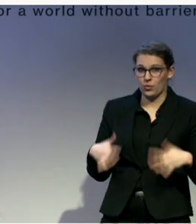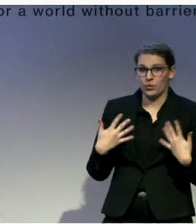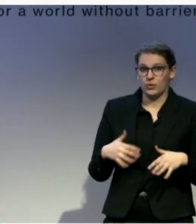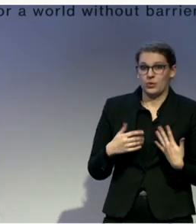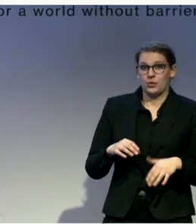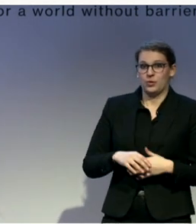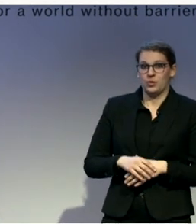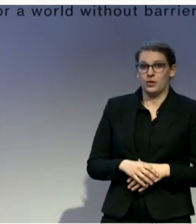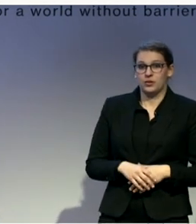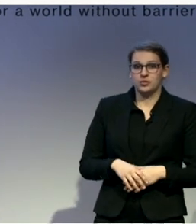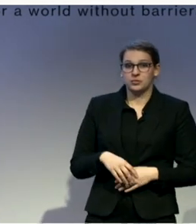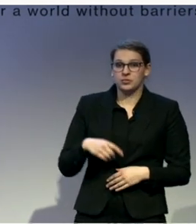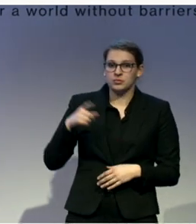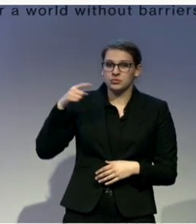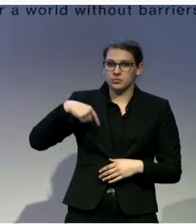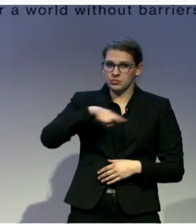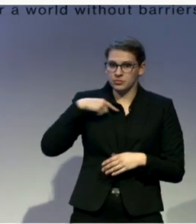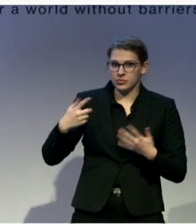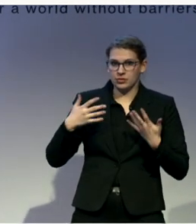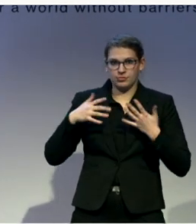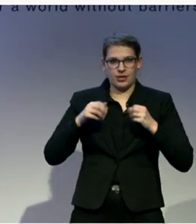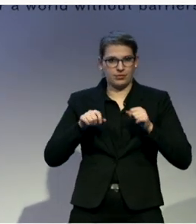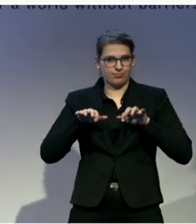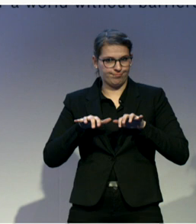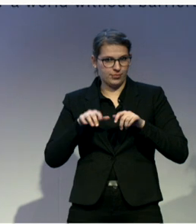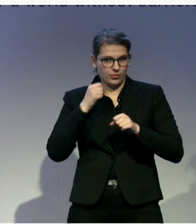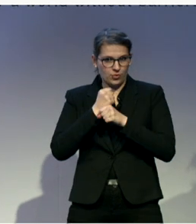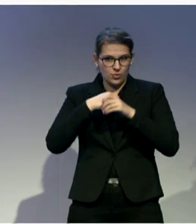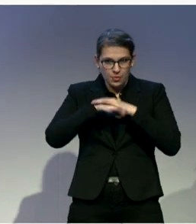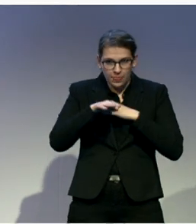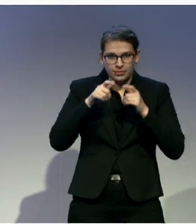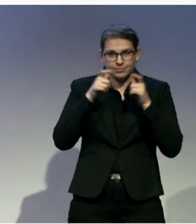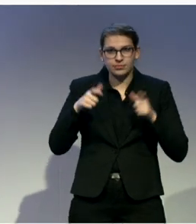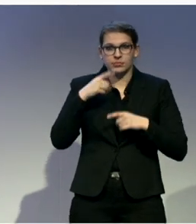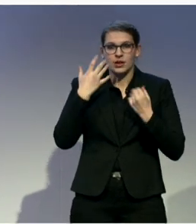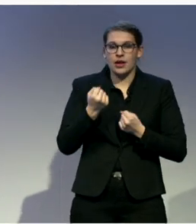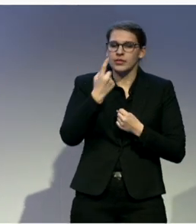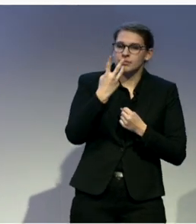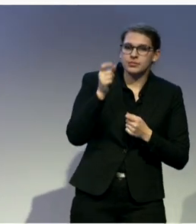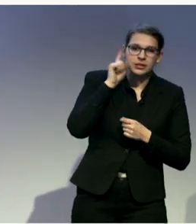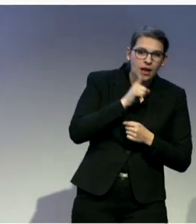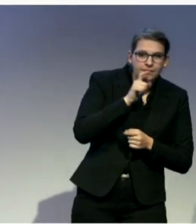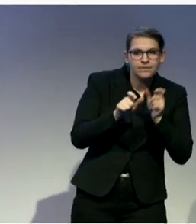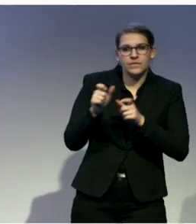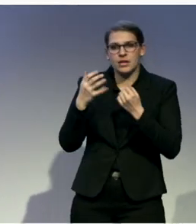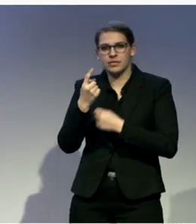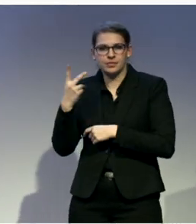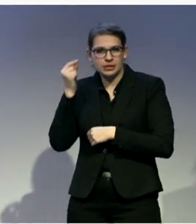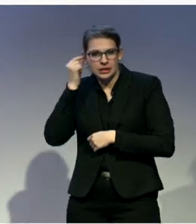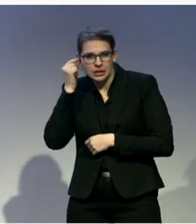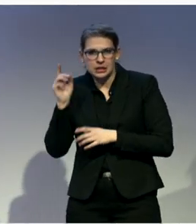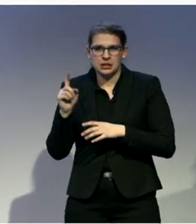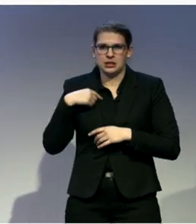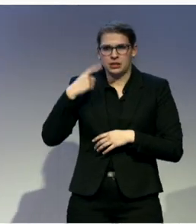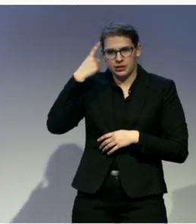In our office, we have people who are deaf and people who are not deaf. We find that it is very expensive to have